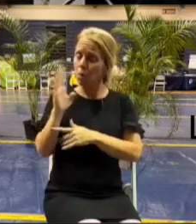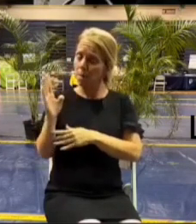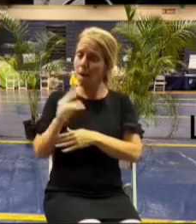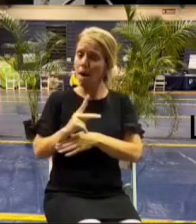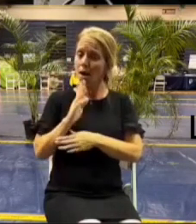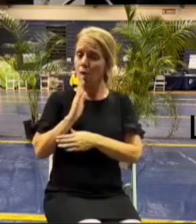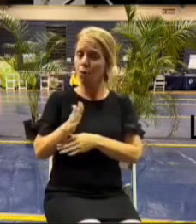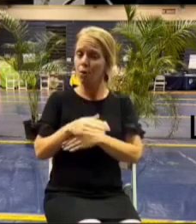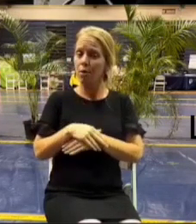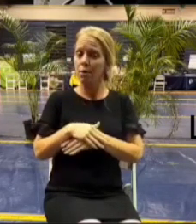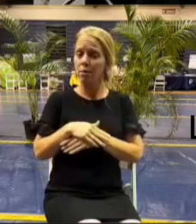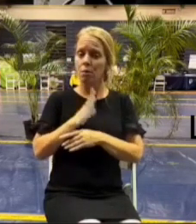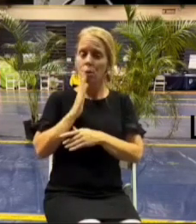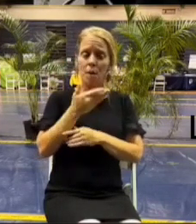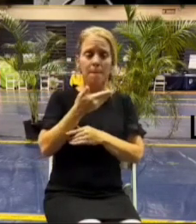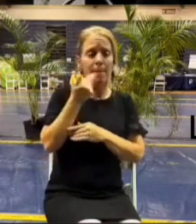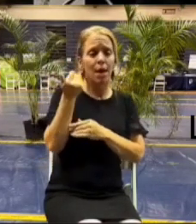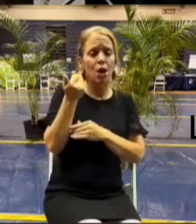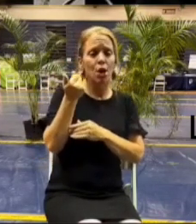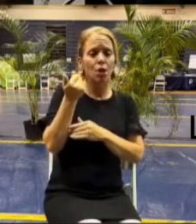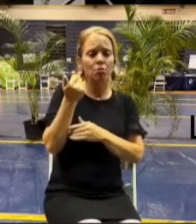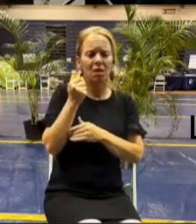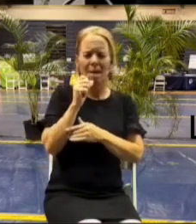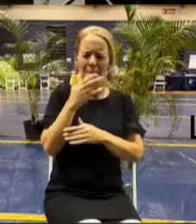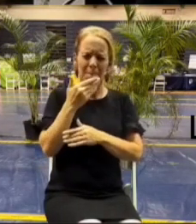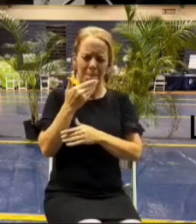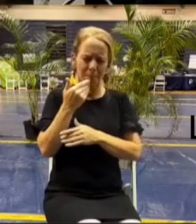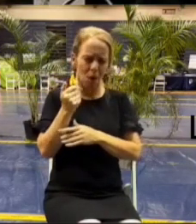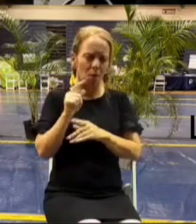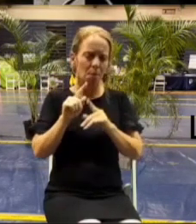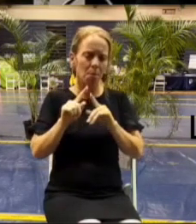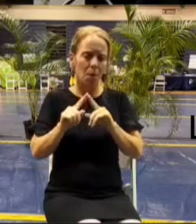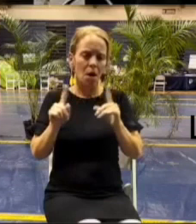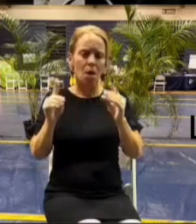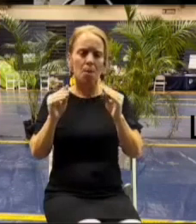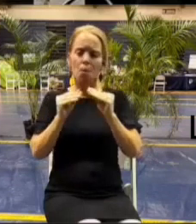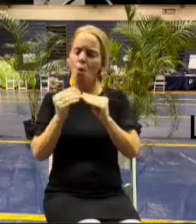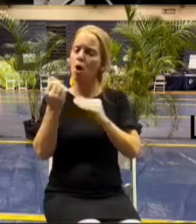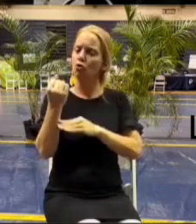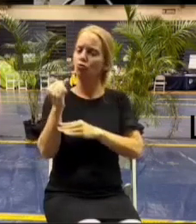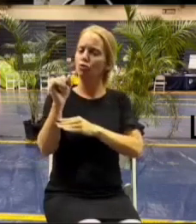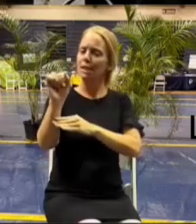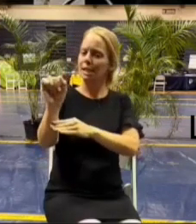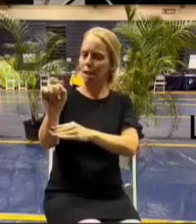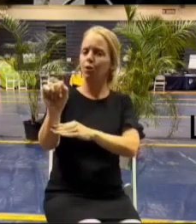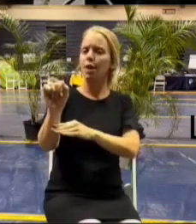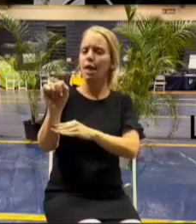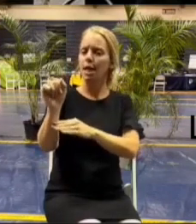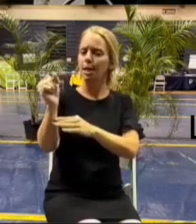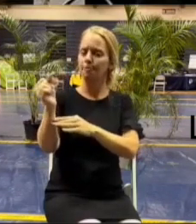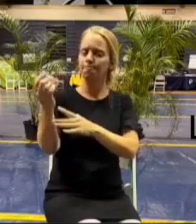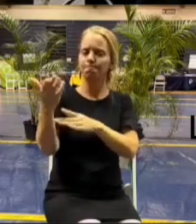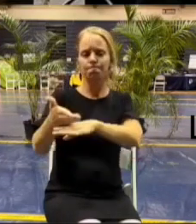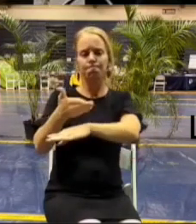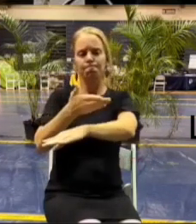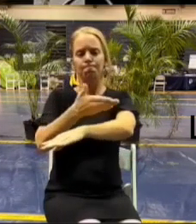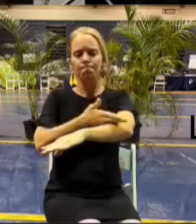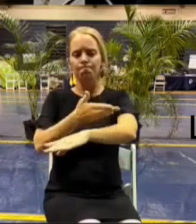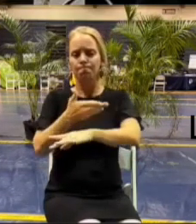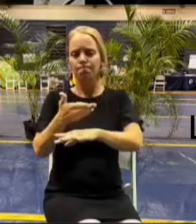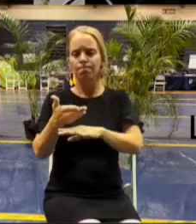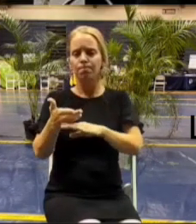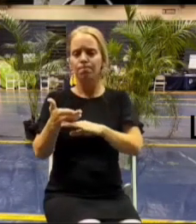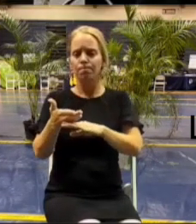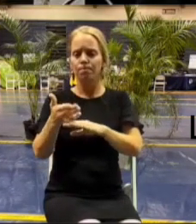better and more resilient maybe not better but more resilient uh than than than than what it was uh and a place that you can